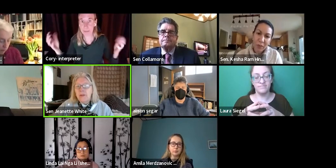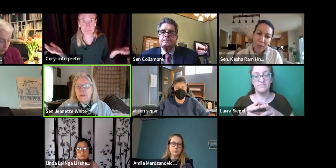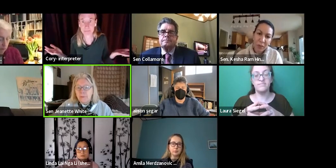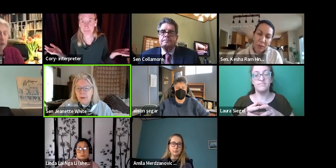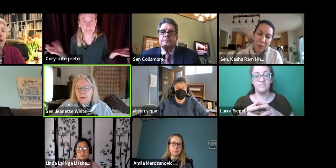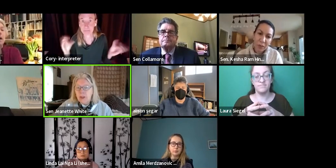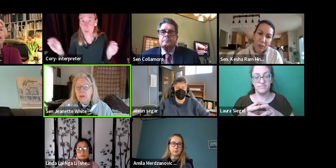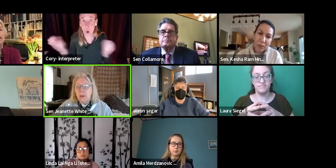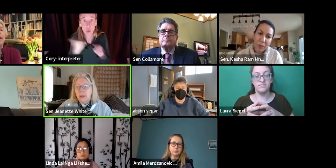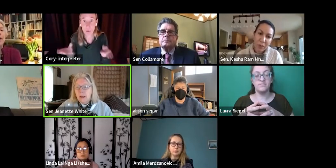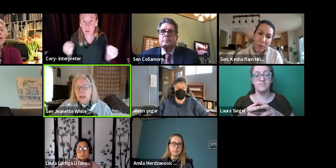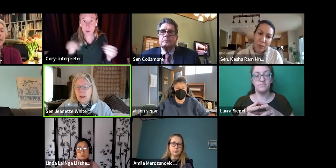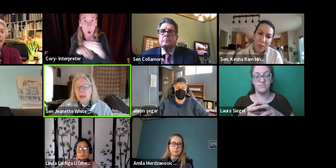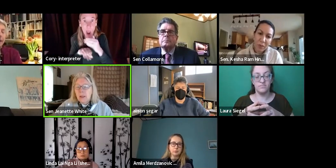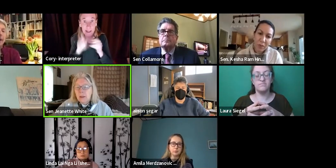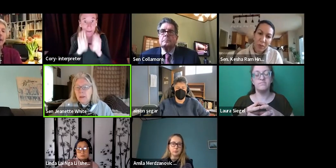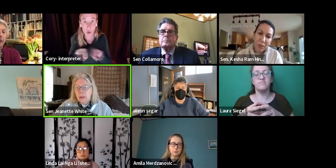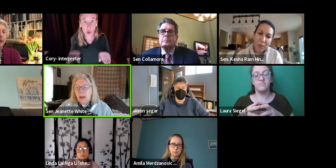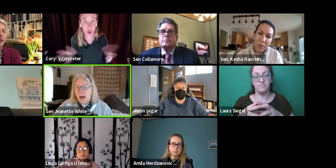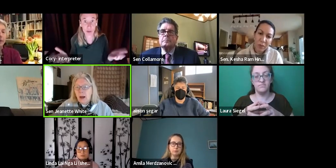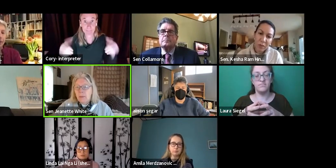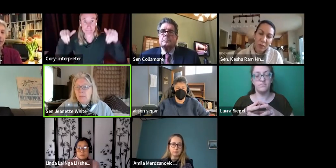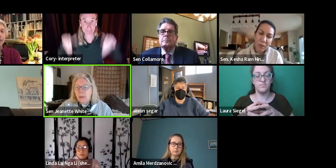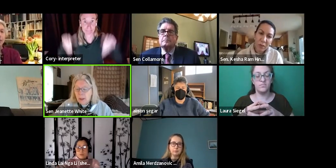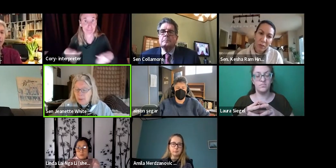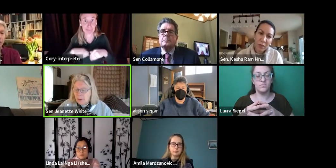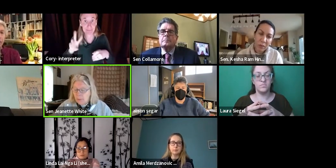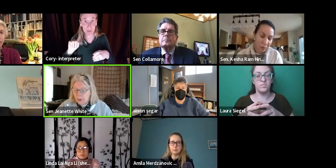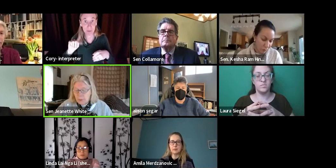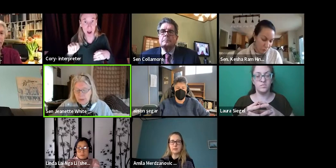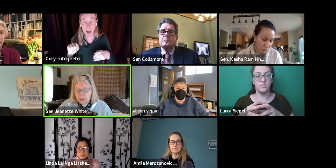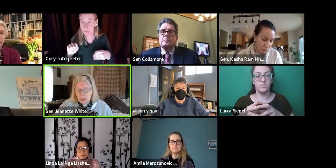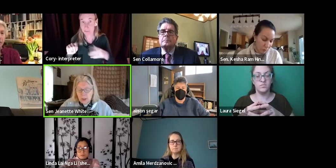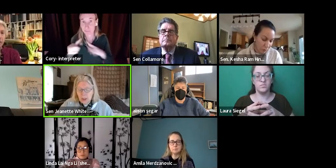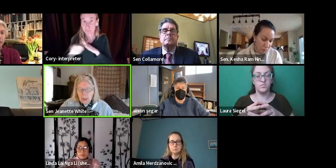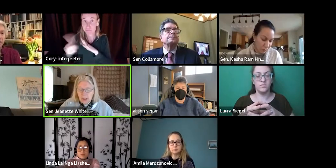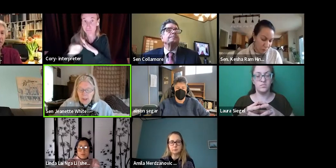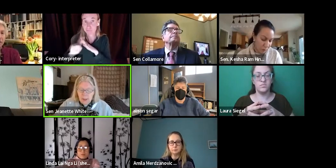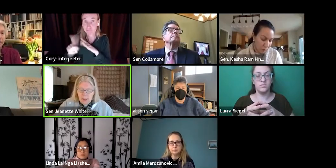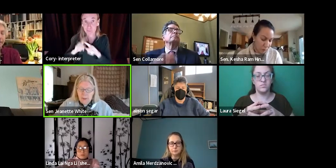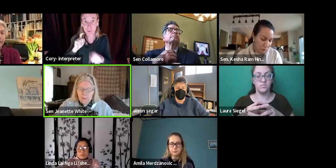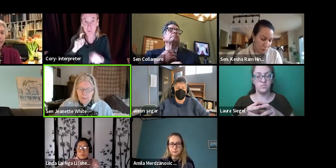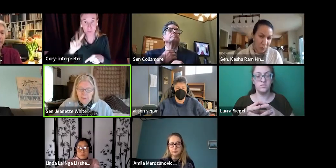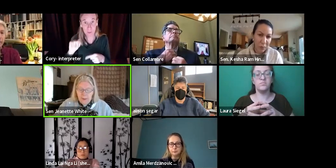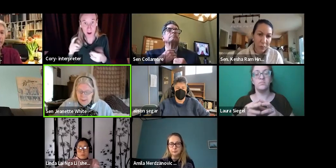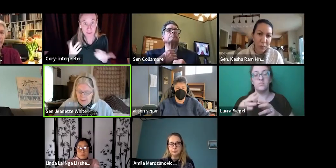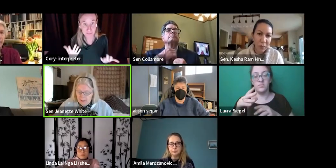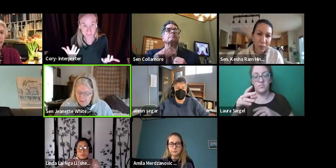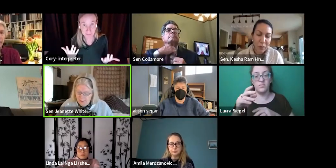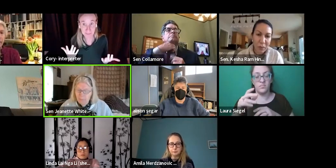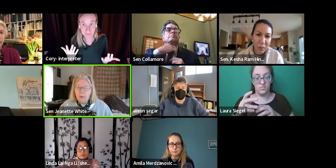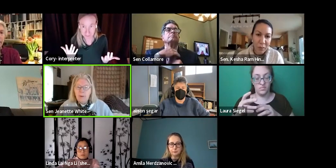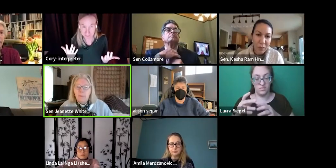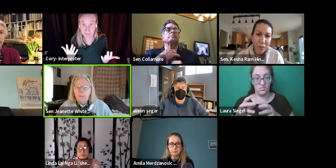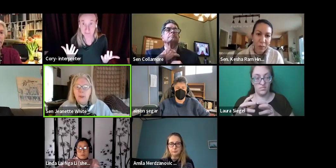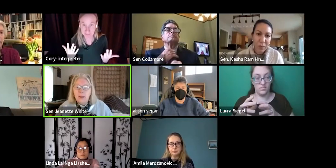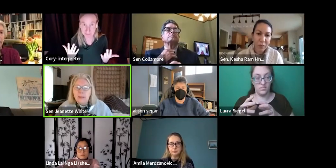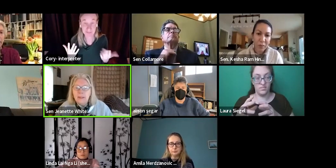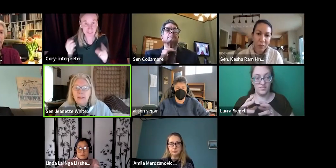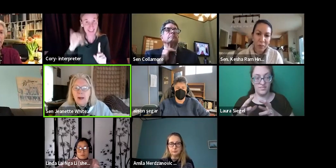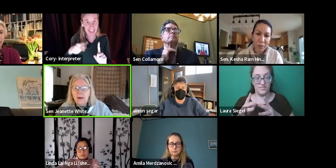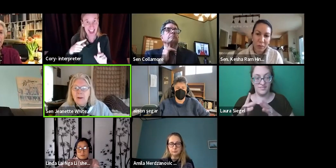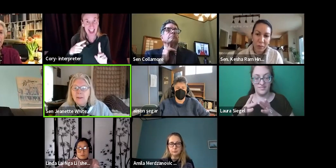have the services for their children. And in, um, and there, there was, there, they were